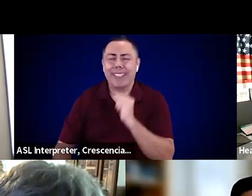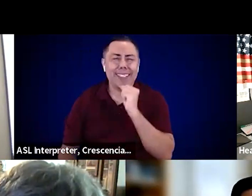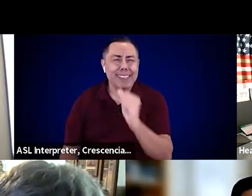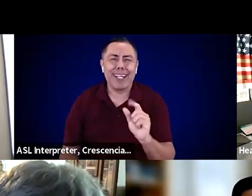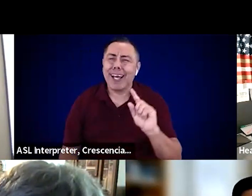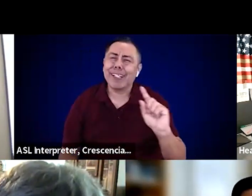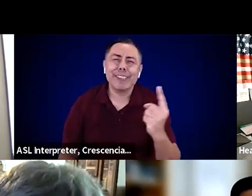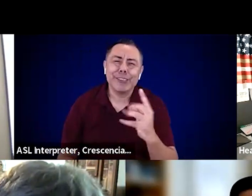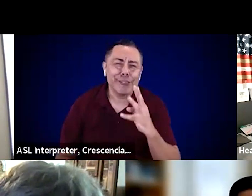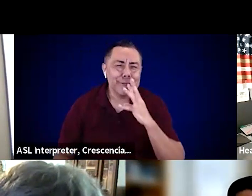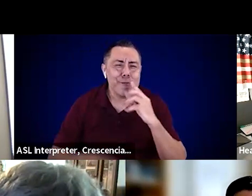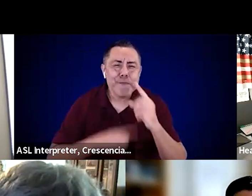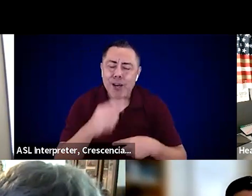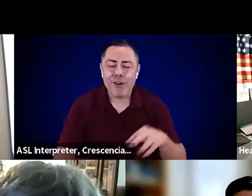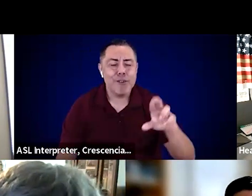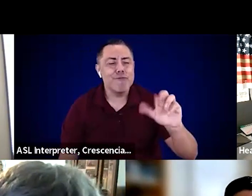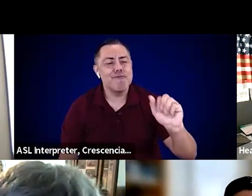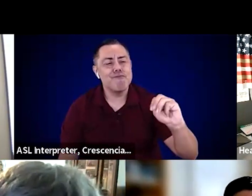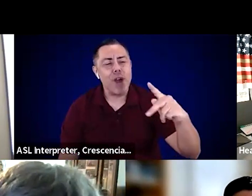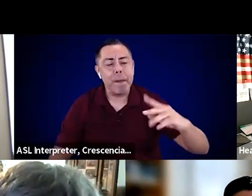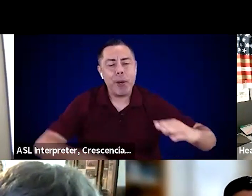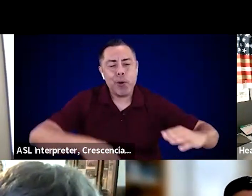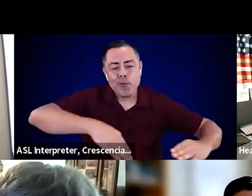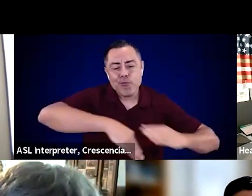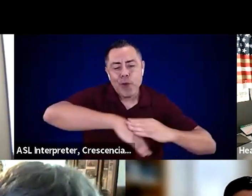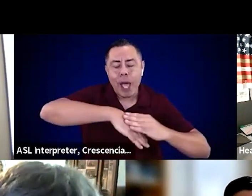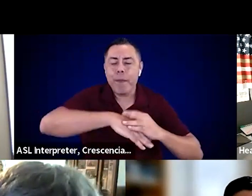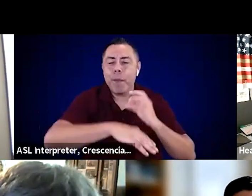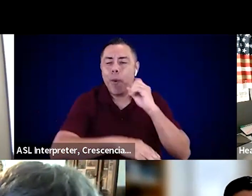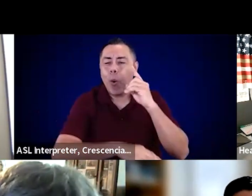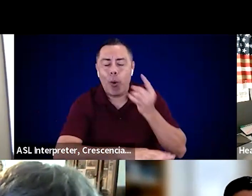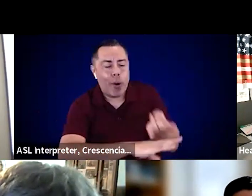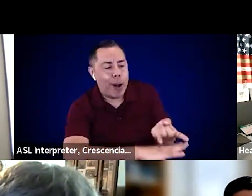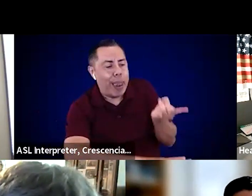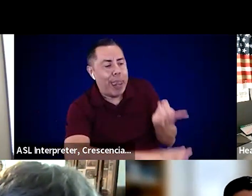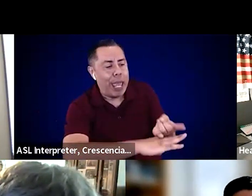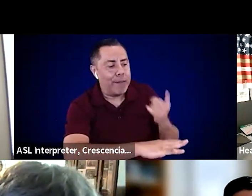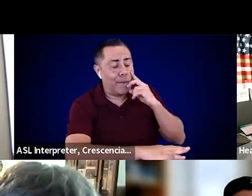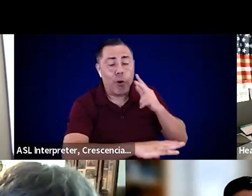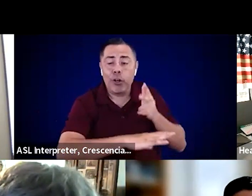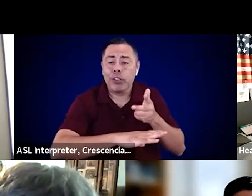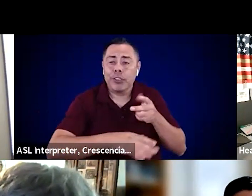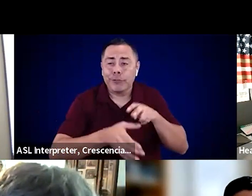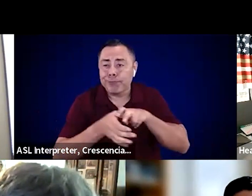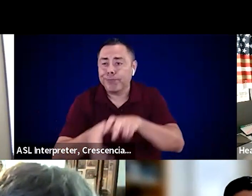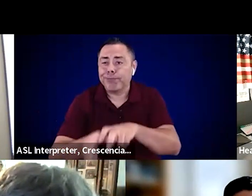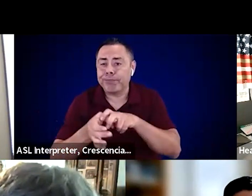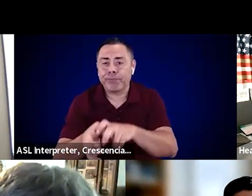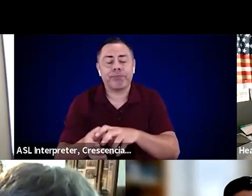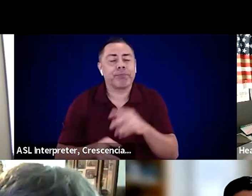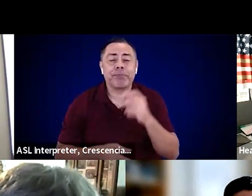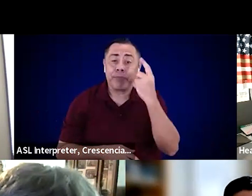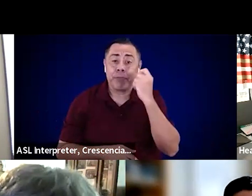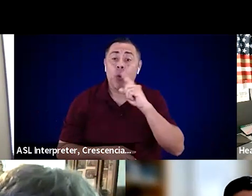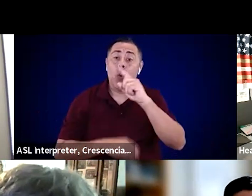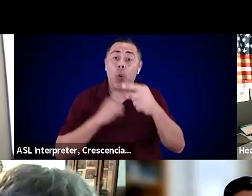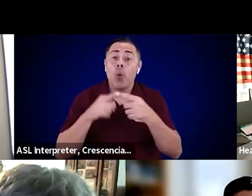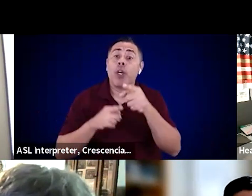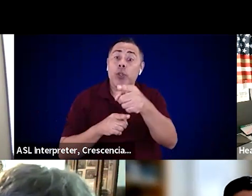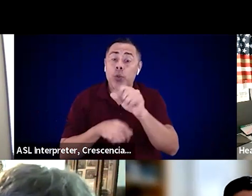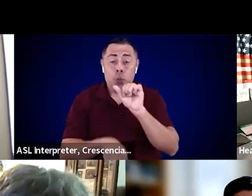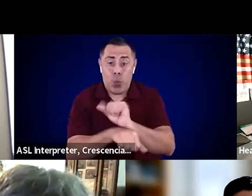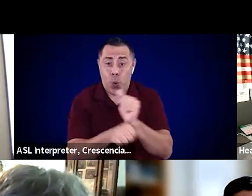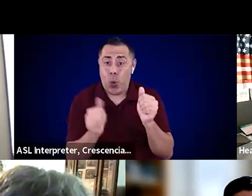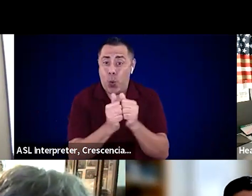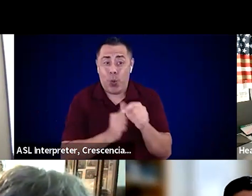in our public transportation. You know, some of the guidance, you know, feedback you're going to get when you're planning with these communities is,